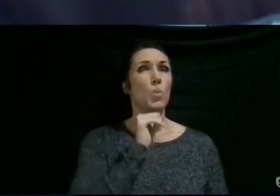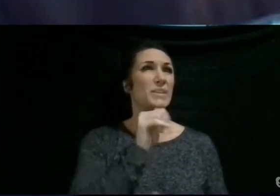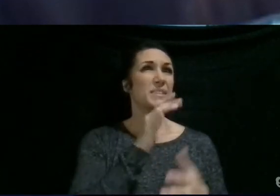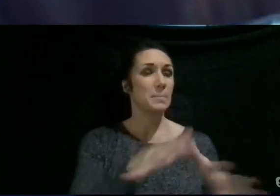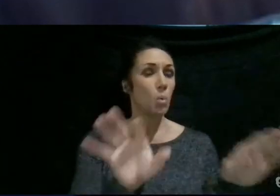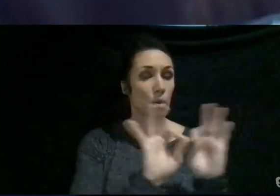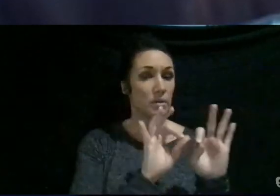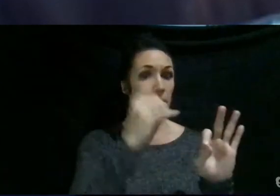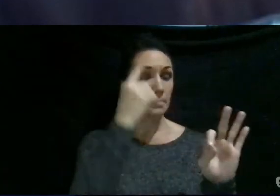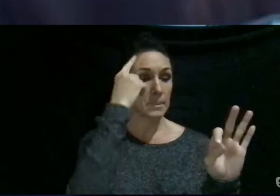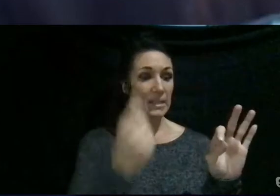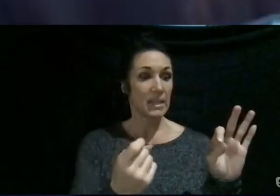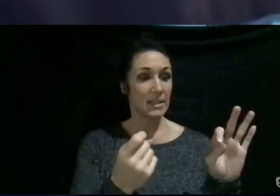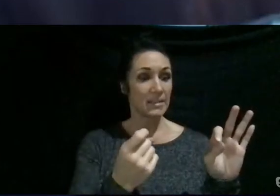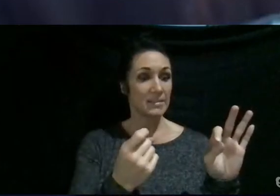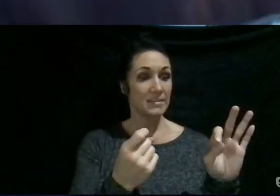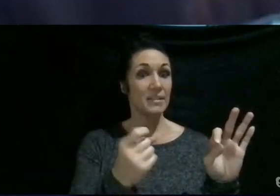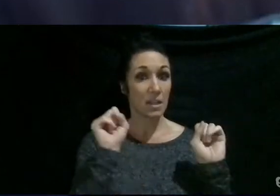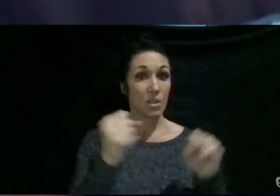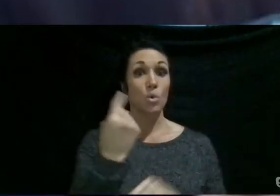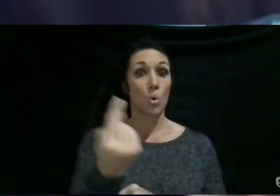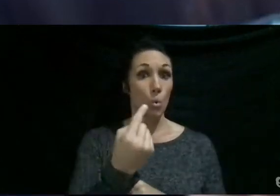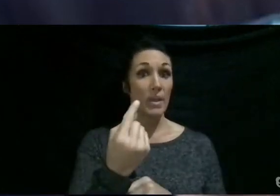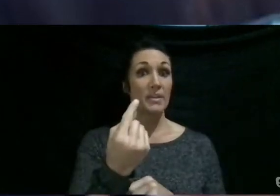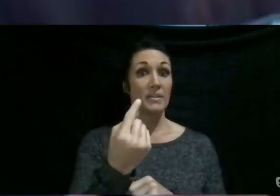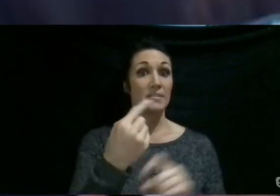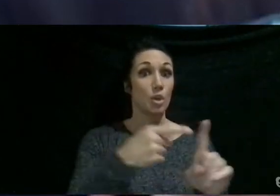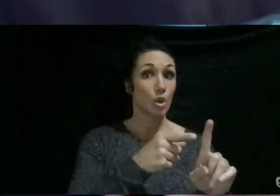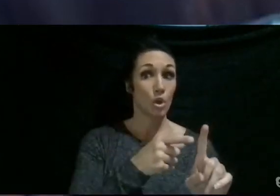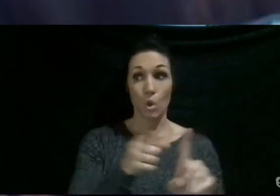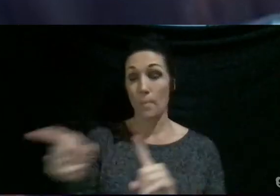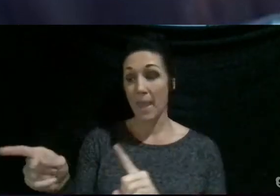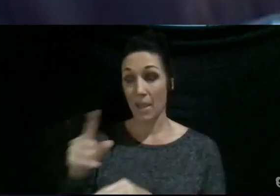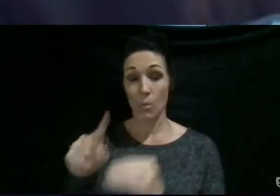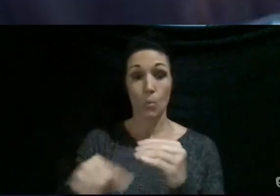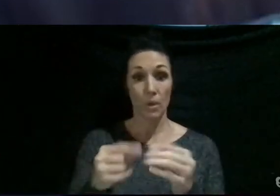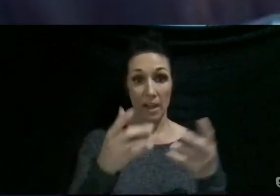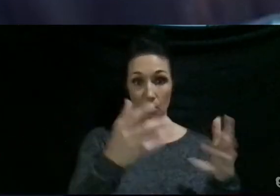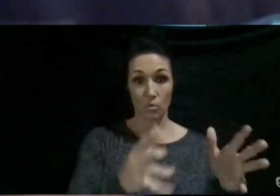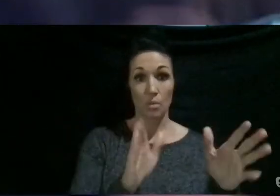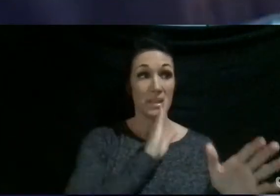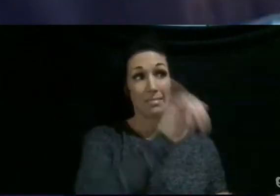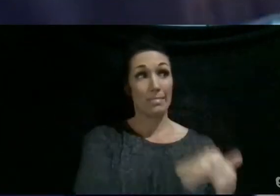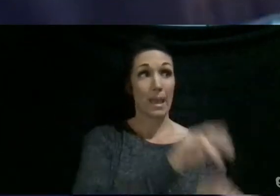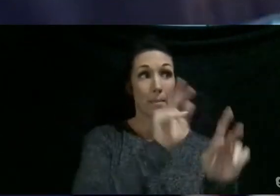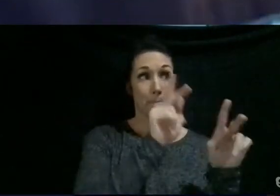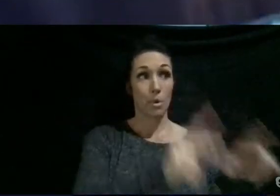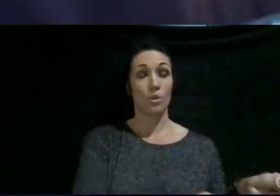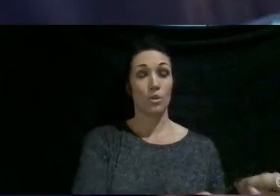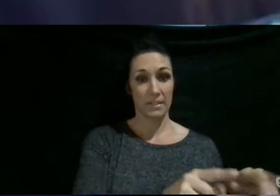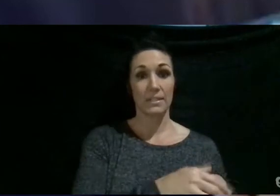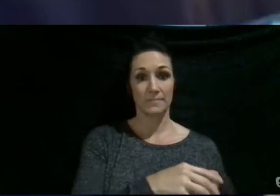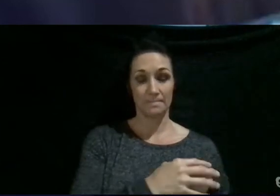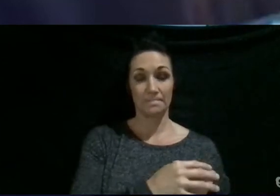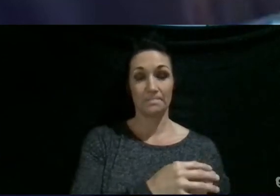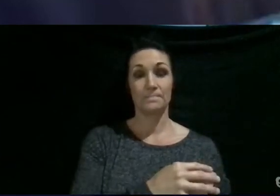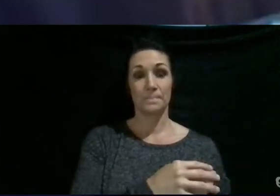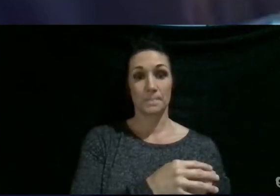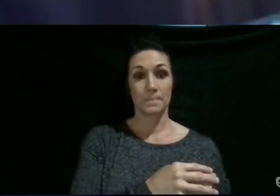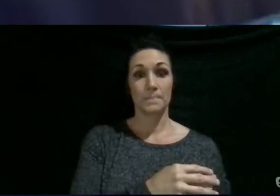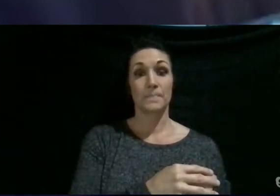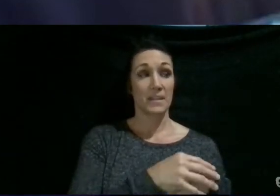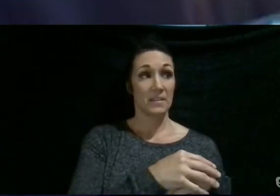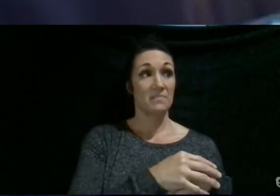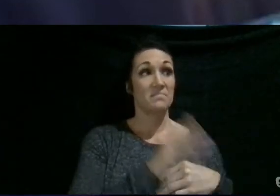because I could always go back whenever I was done being that person and he would forgive me and everything would be okay.